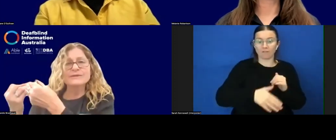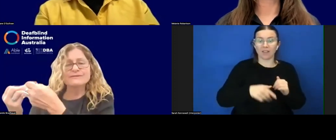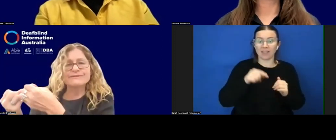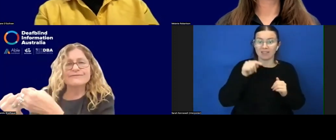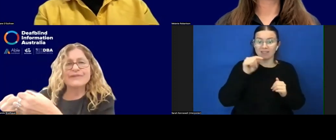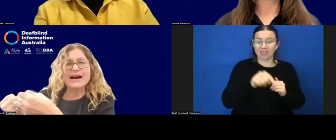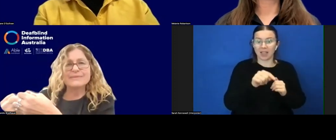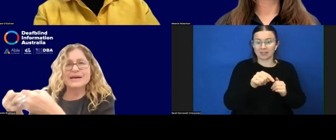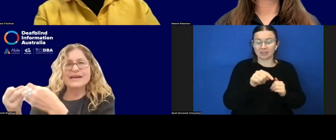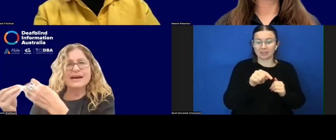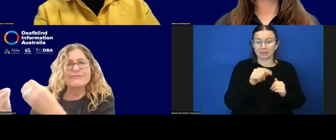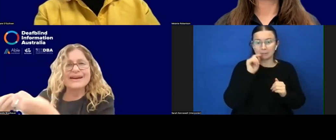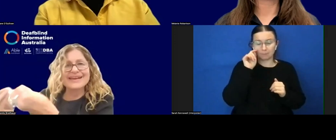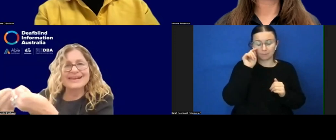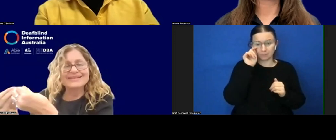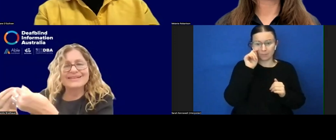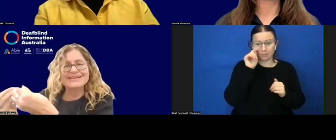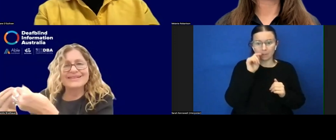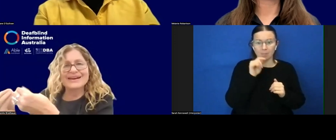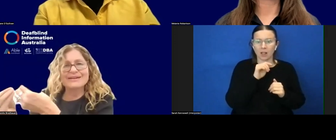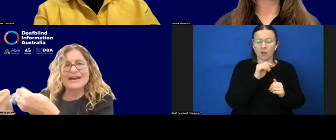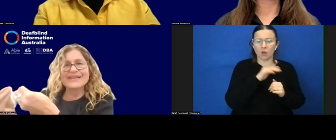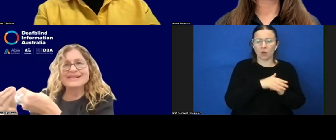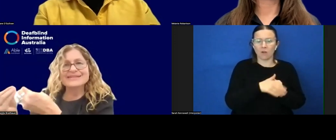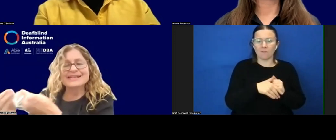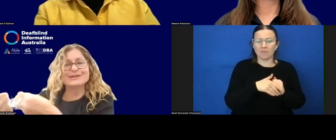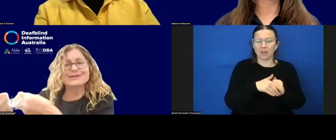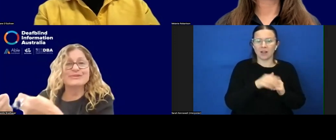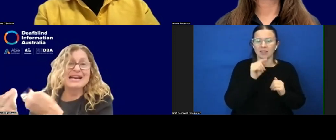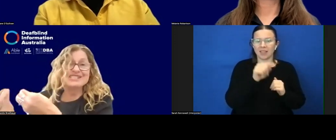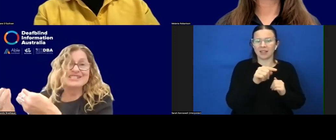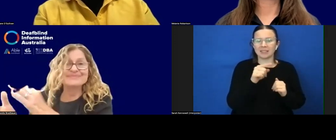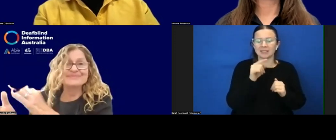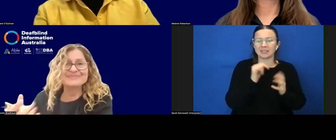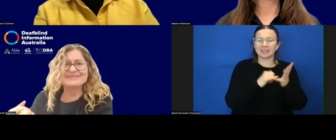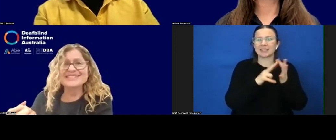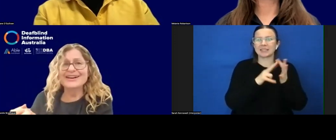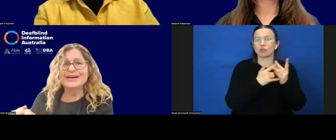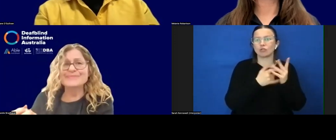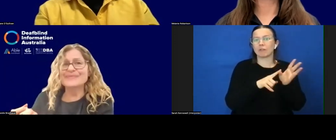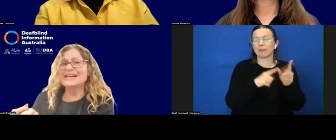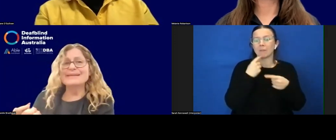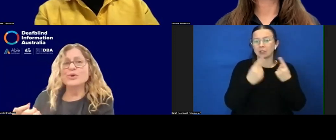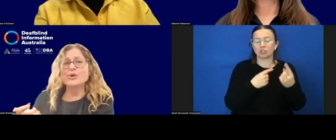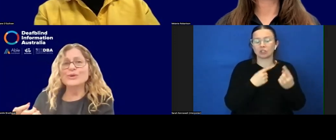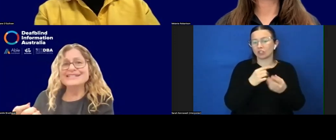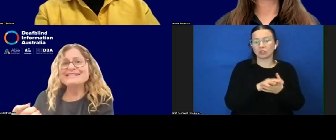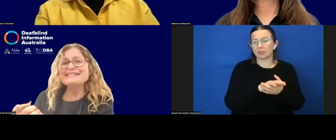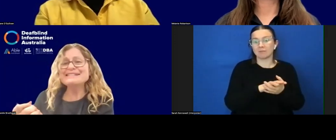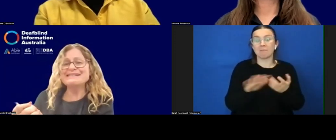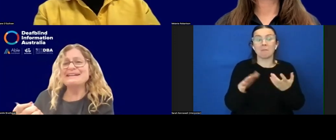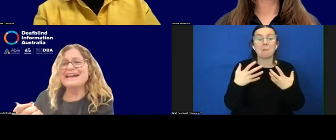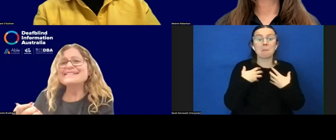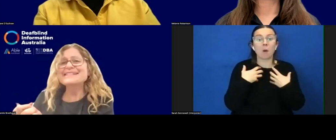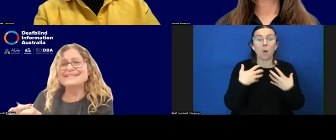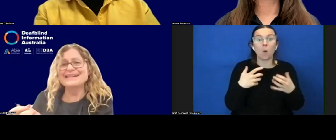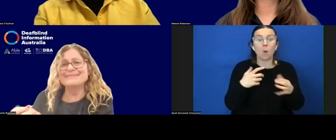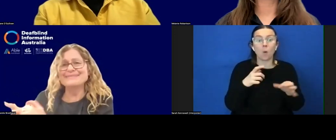implications around that, around that sensory information. More questions